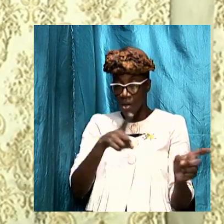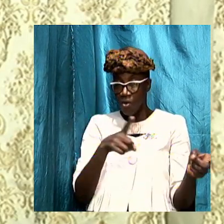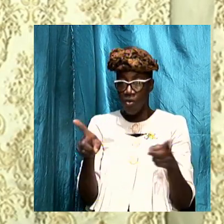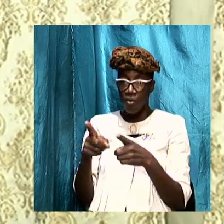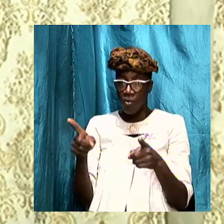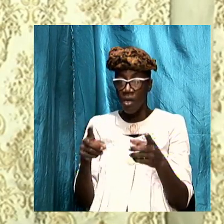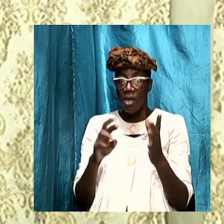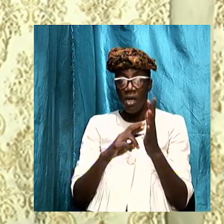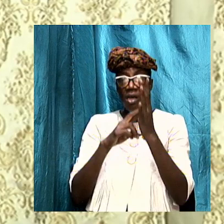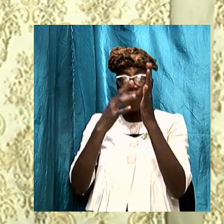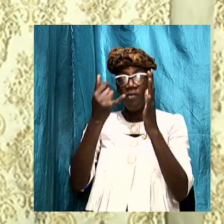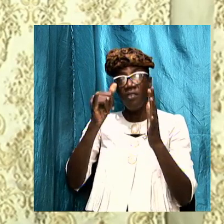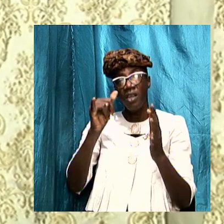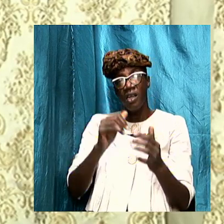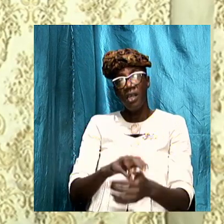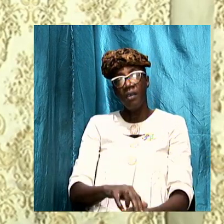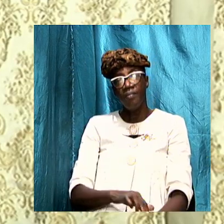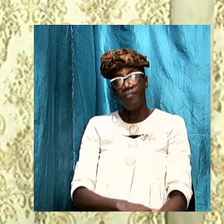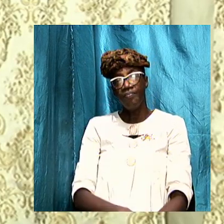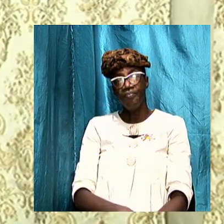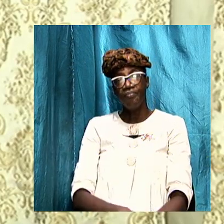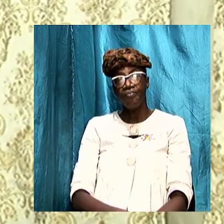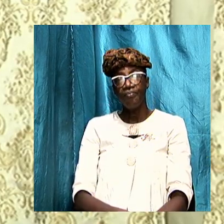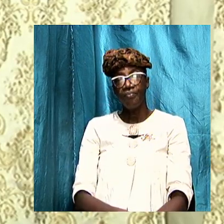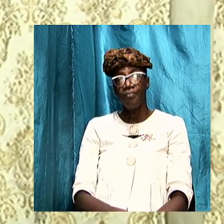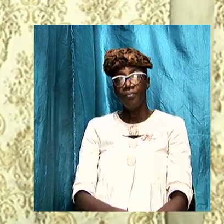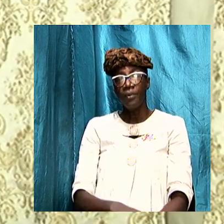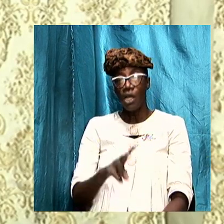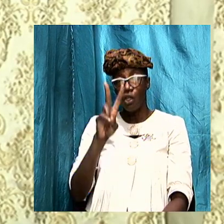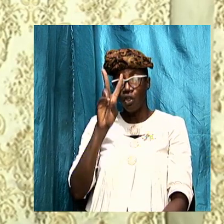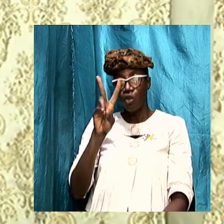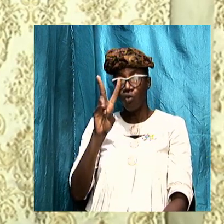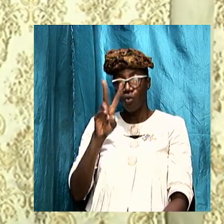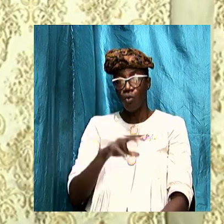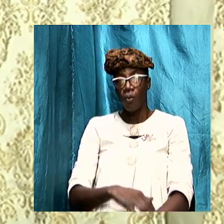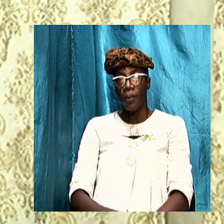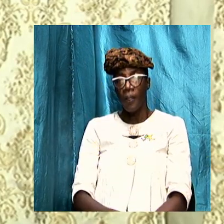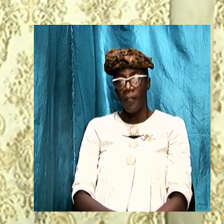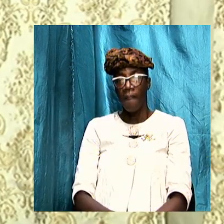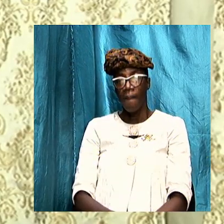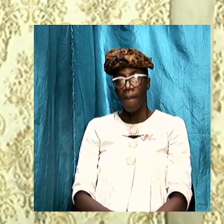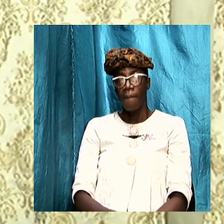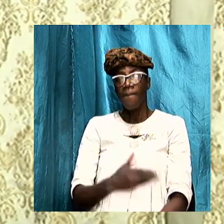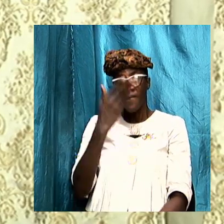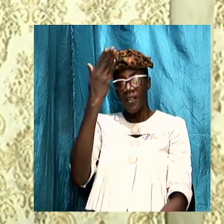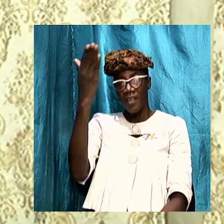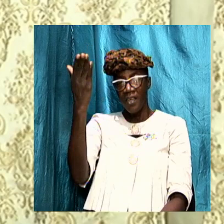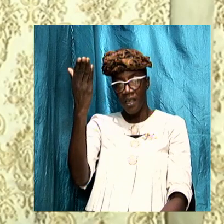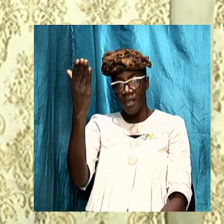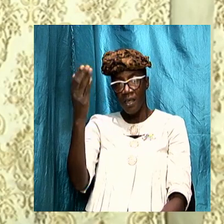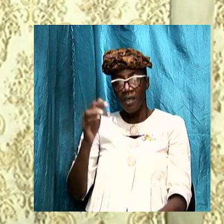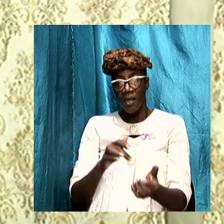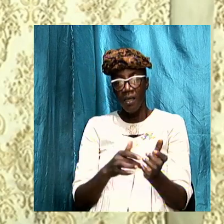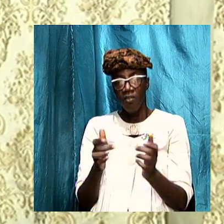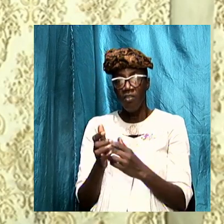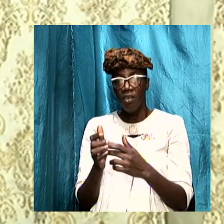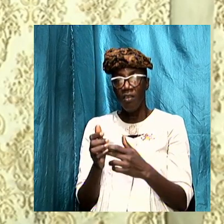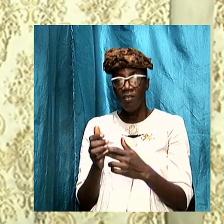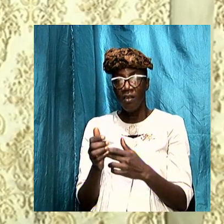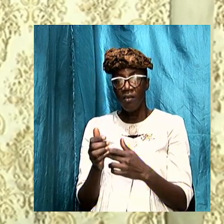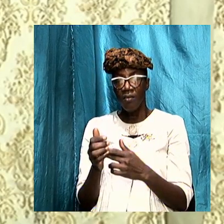the revealing and two he Jesus is the